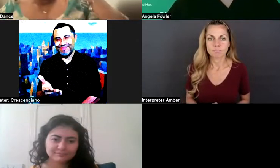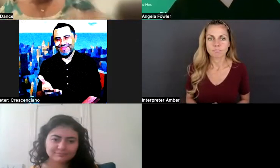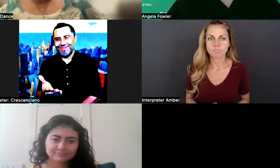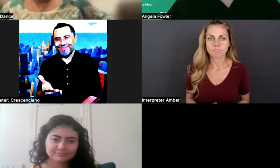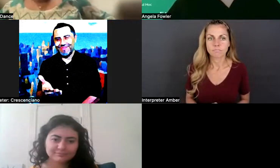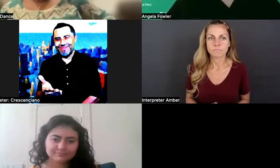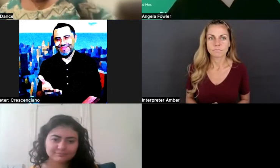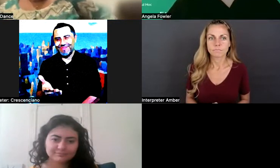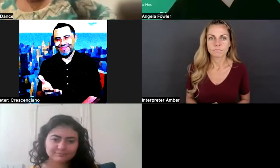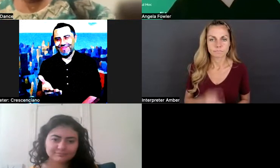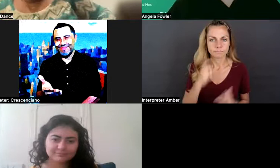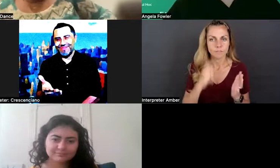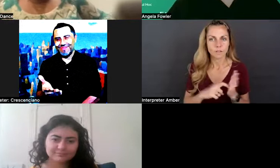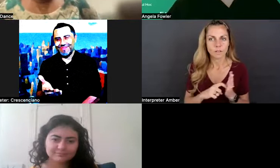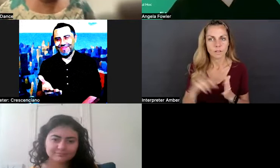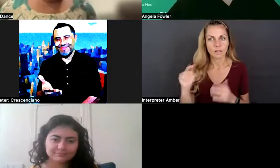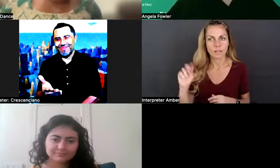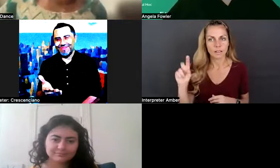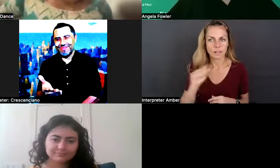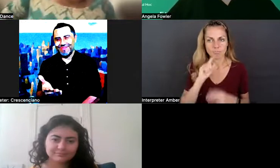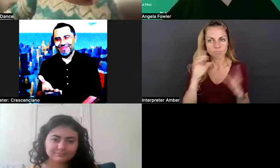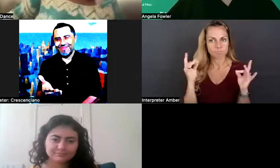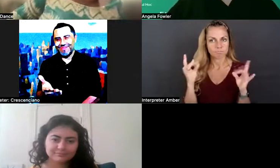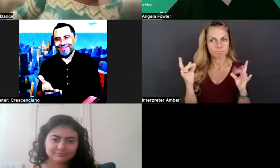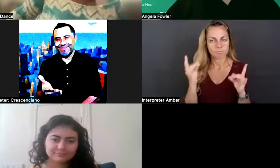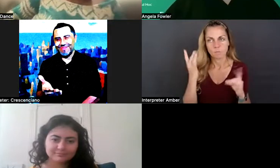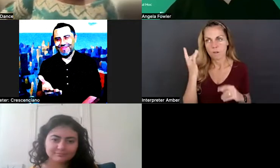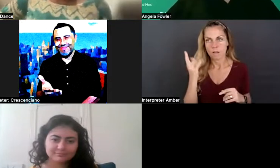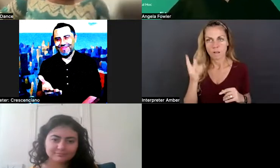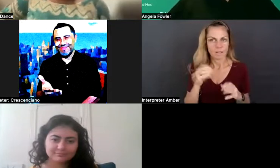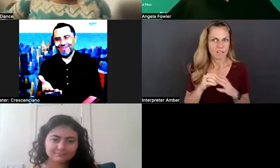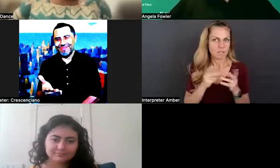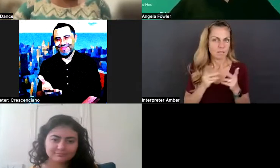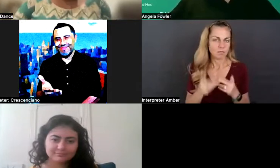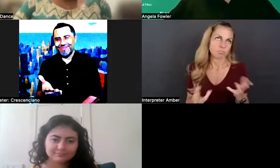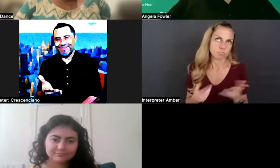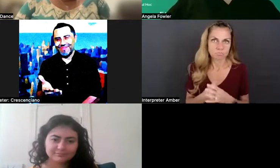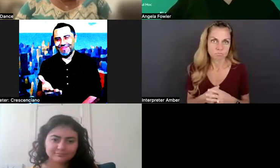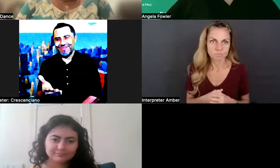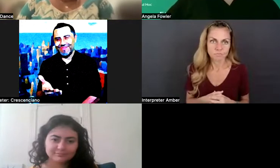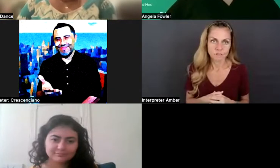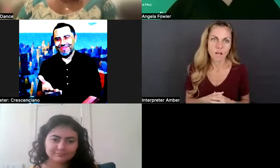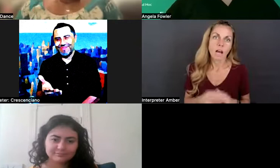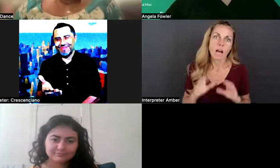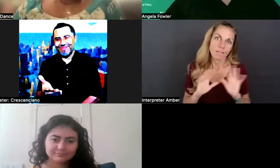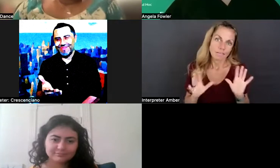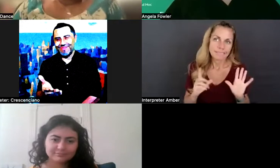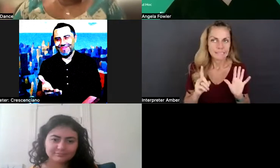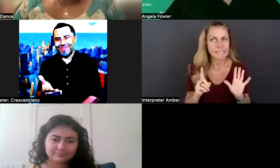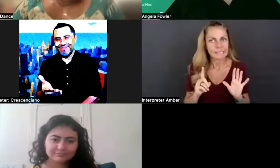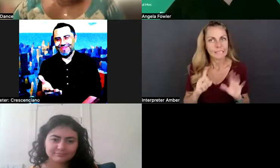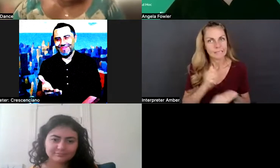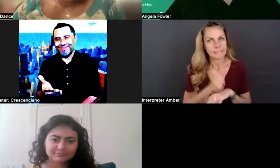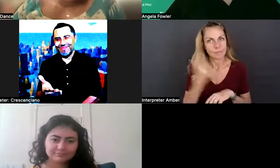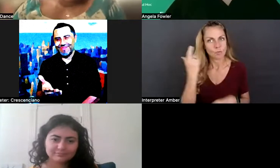very tricky because if you're in a position where you sign and this is what they're, they're obviously designed for a very set of